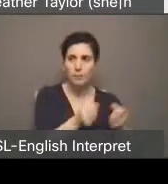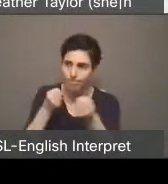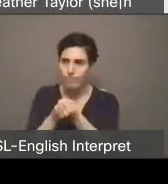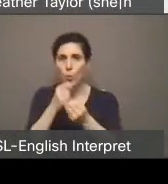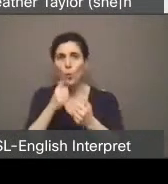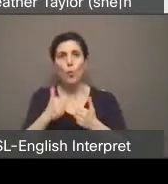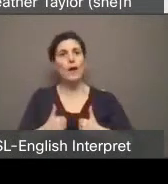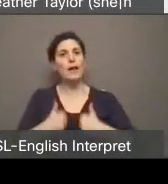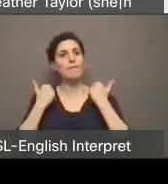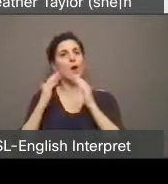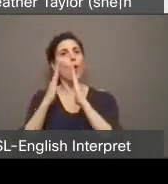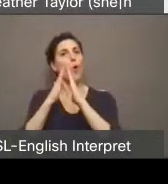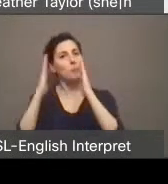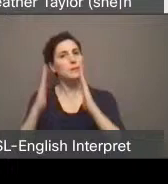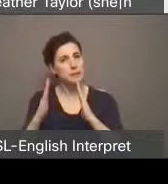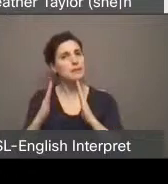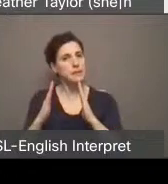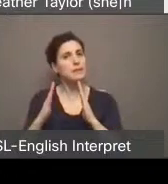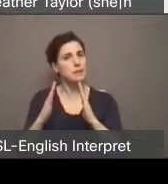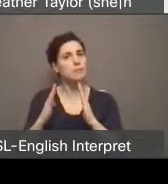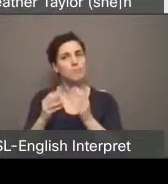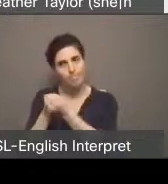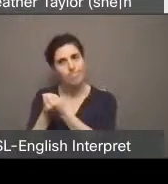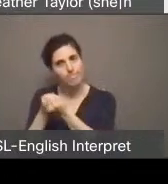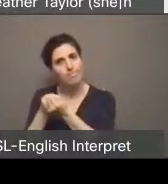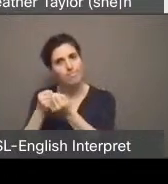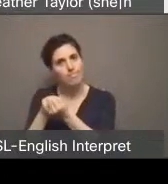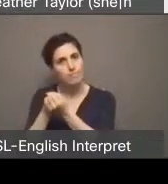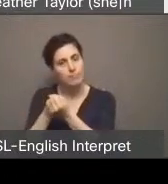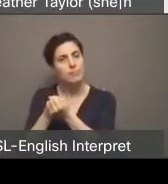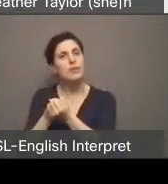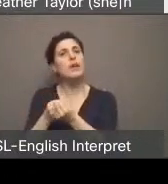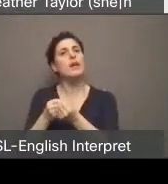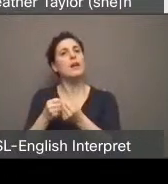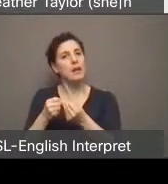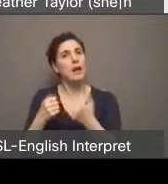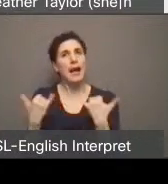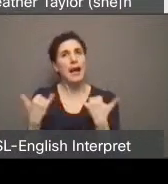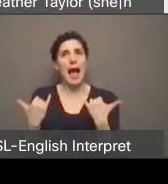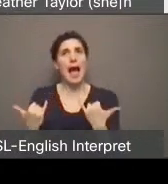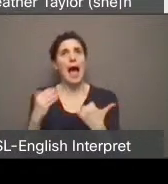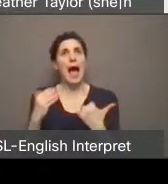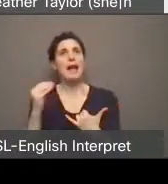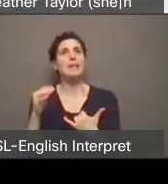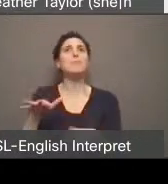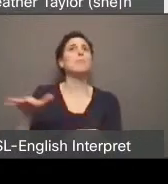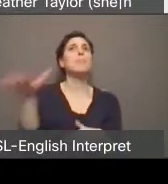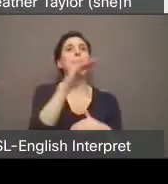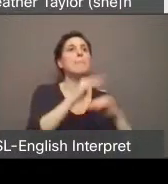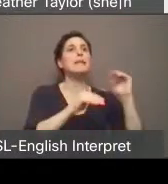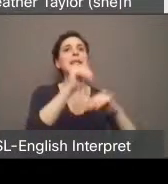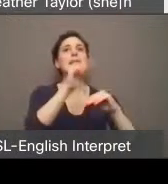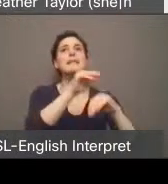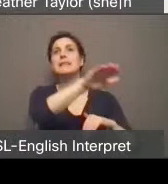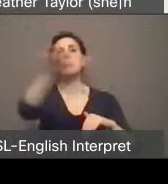and monitor and report publicly on the number of existing buildings in Toronto that are being successfully retrofitted each